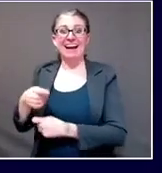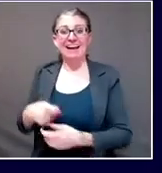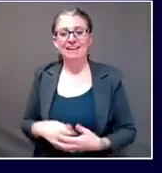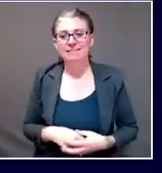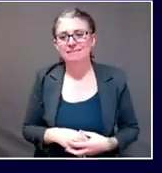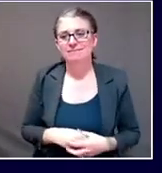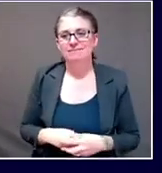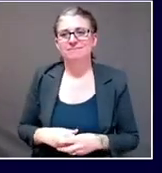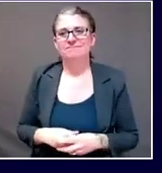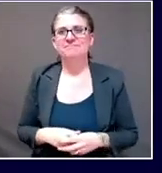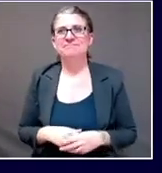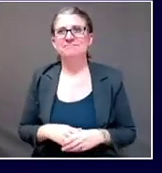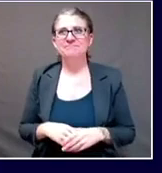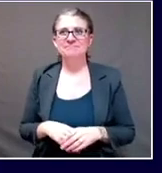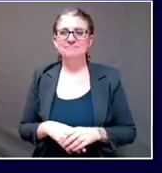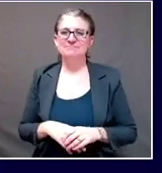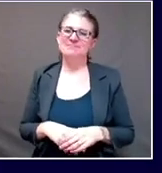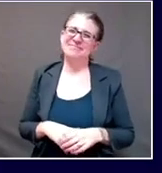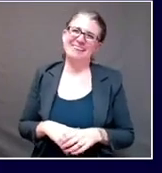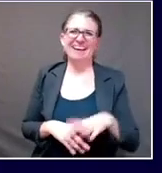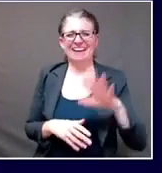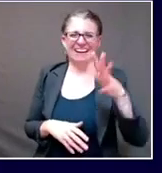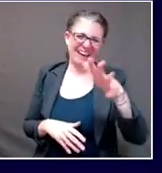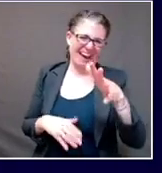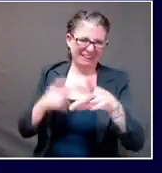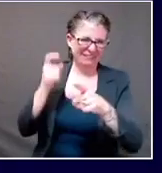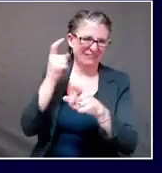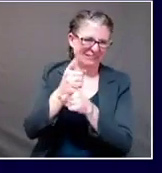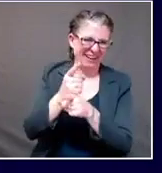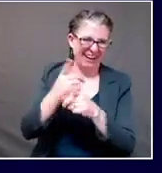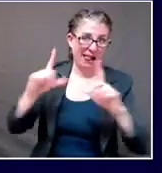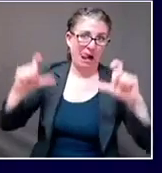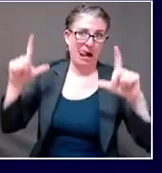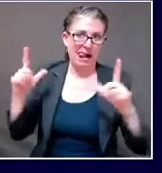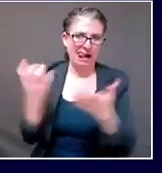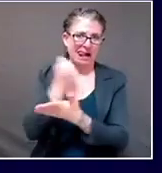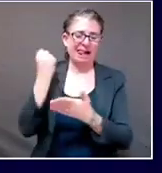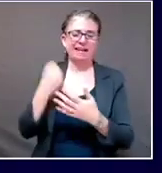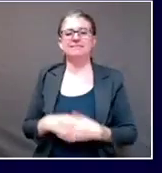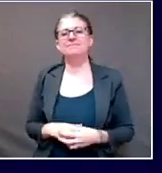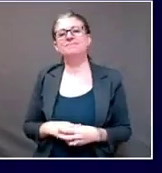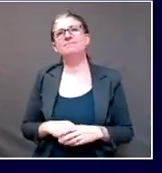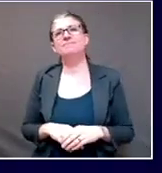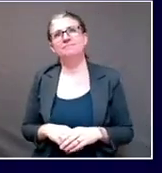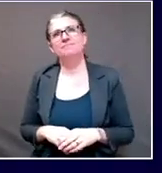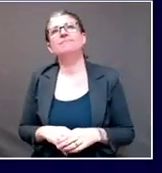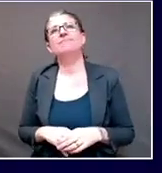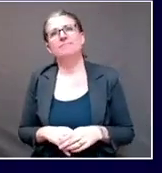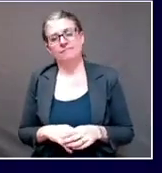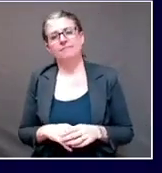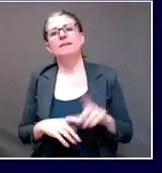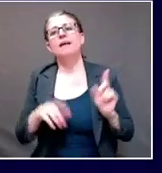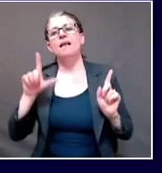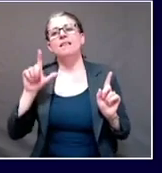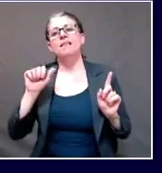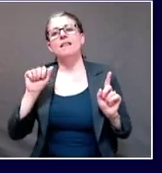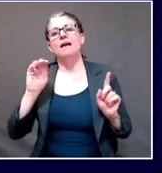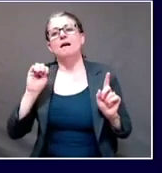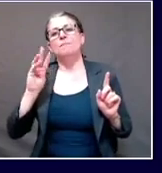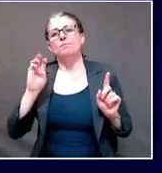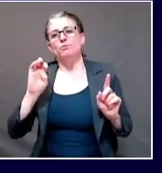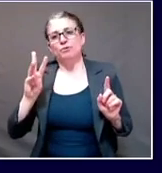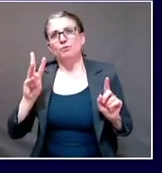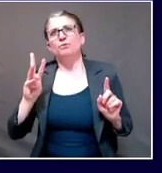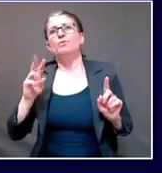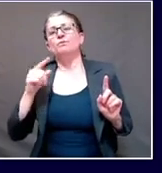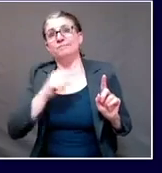And to just, you know, levels that while the advisory committee yesterday made the recommendation to, you know, for the vaccine to be